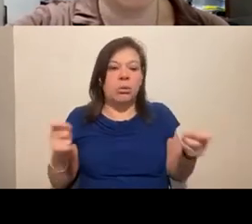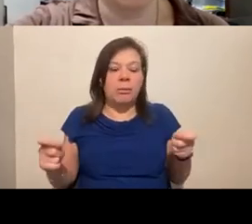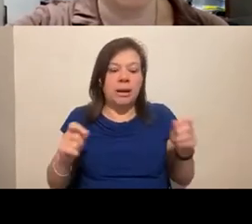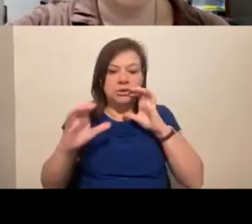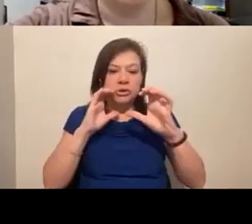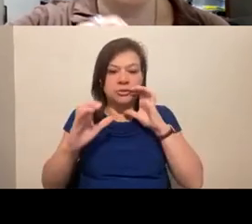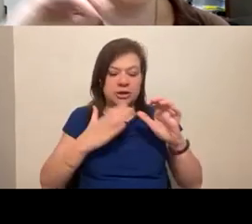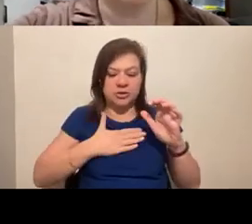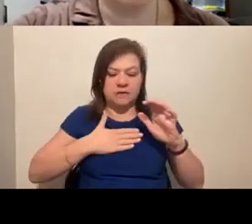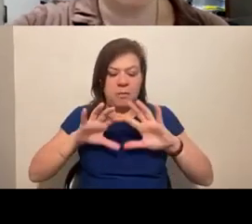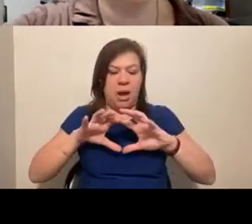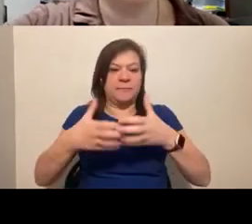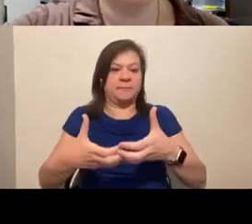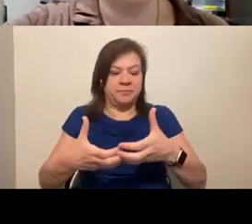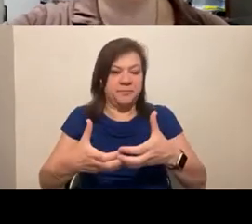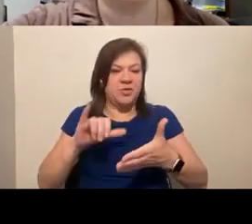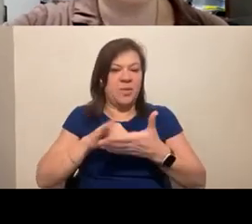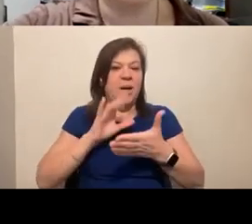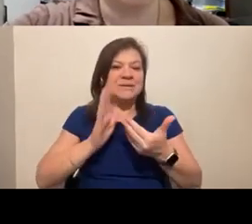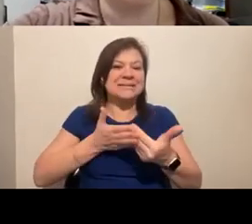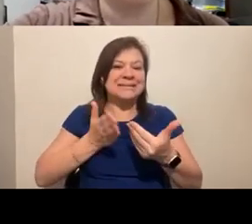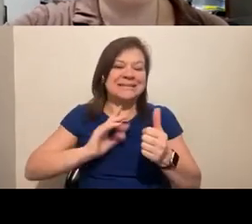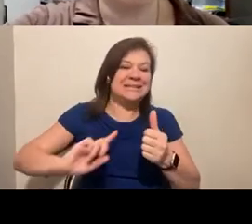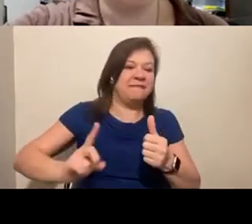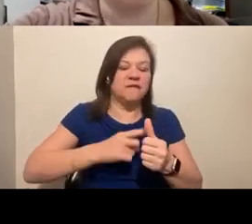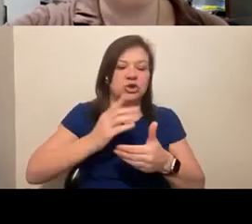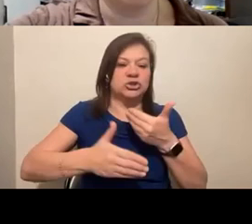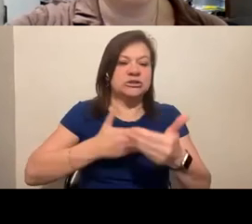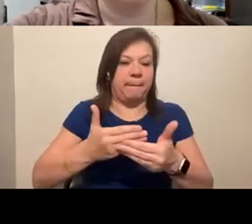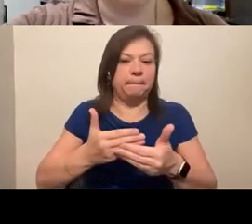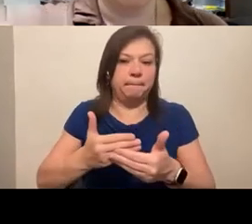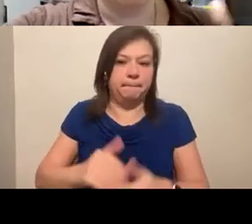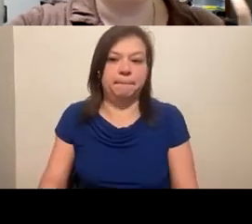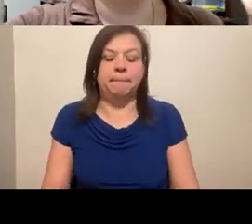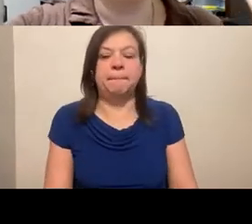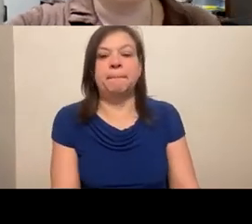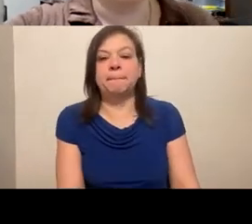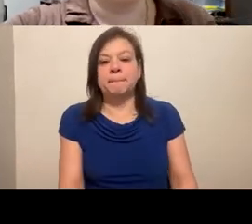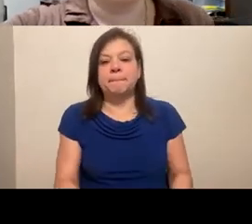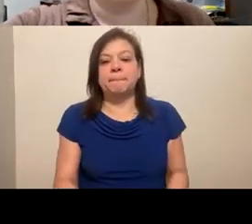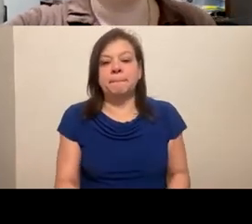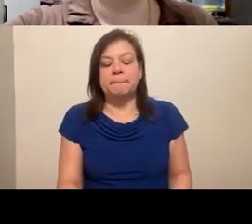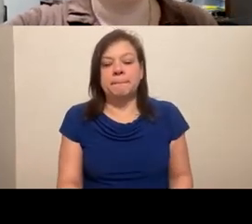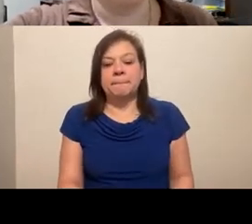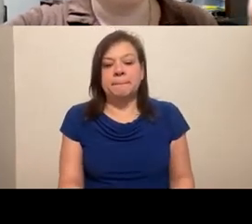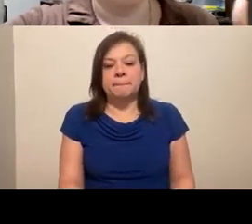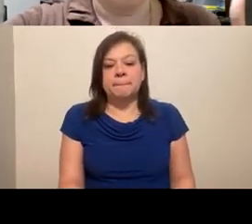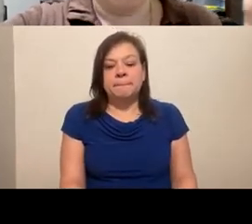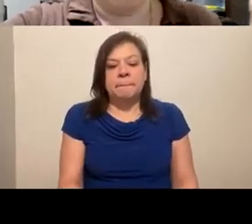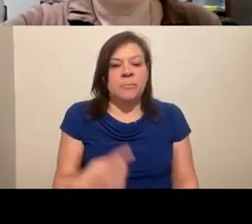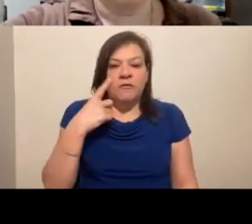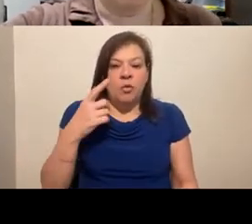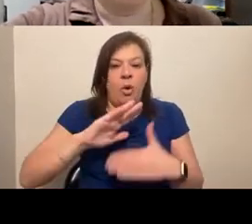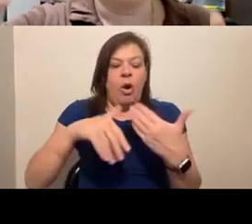organization. So it was an easy first step, a starting place in front of all of this big,